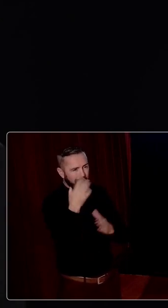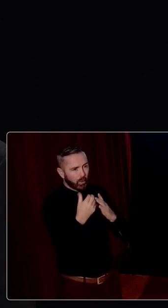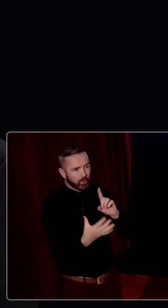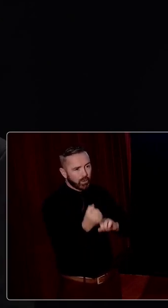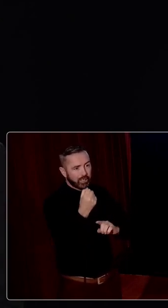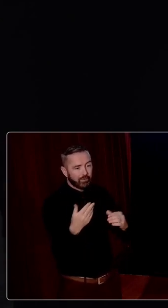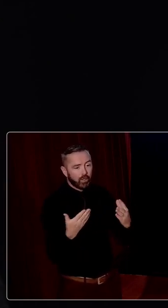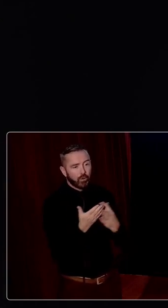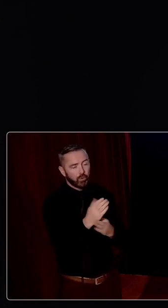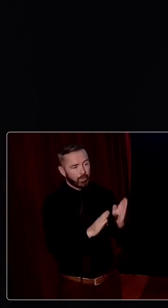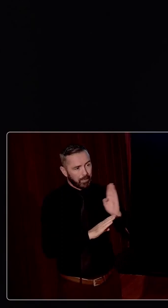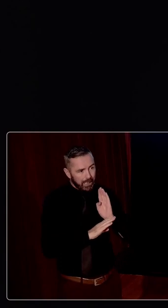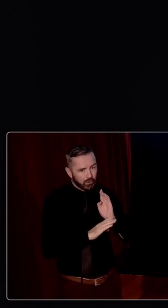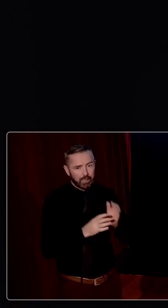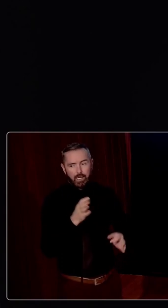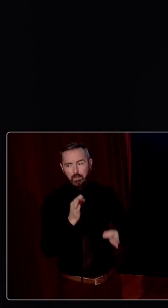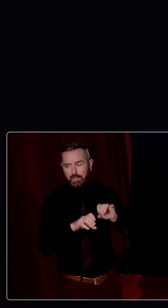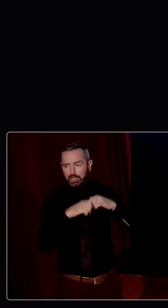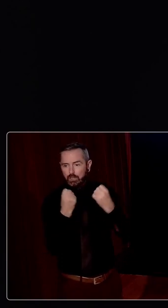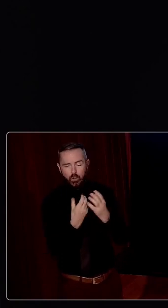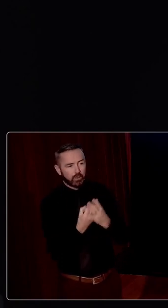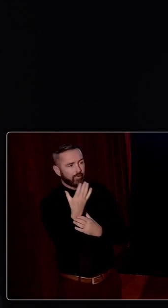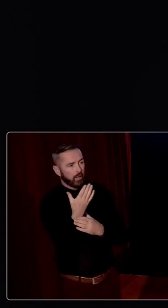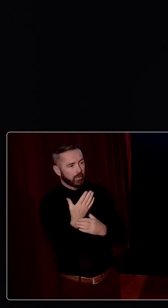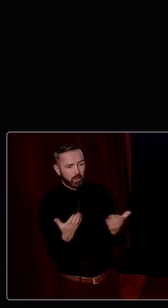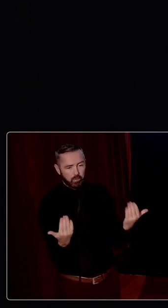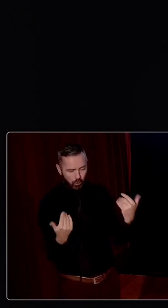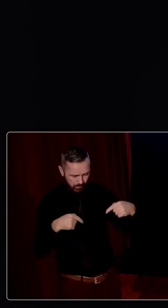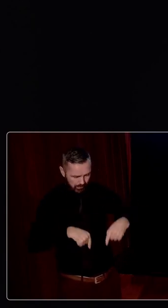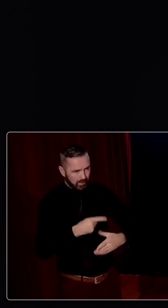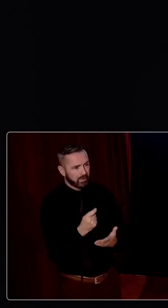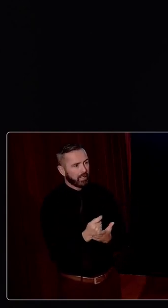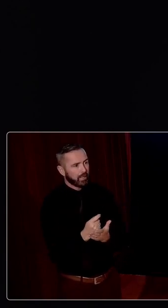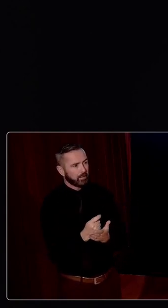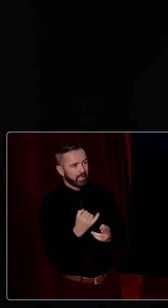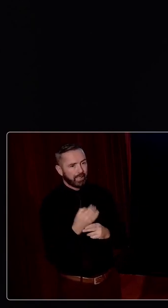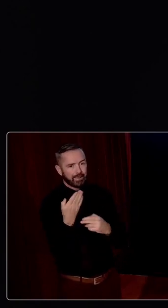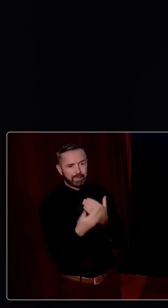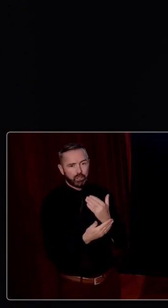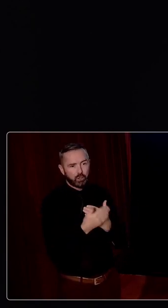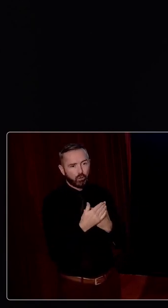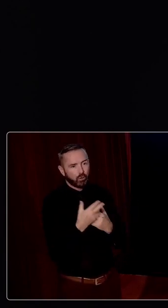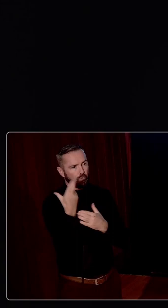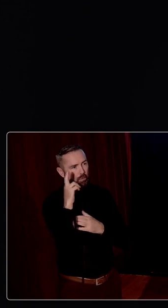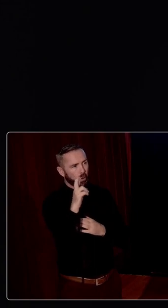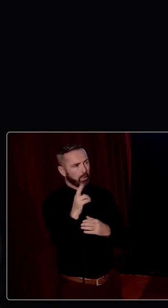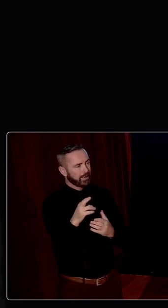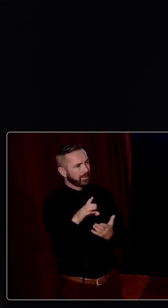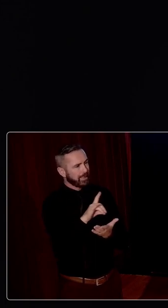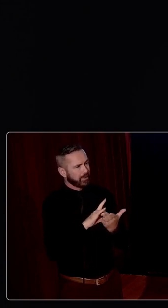both the military and the political and social developments that have brought us to this point in this young republic's history.